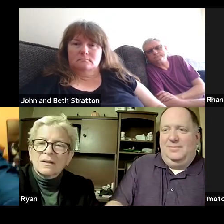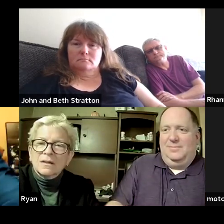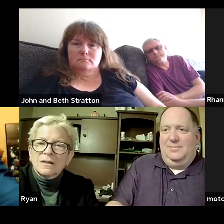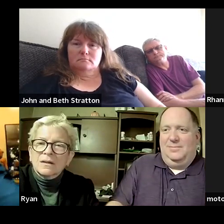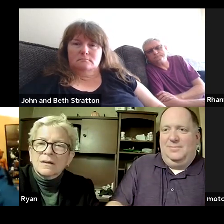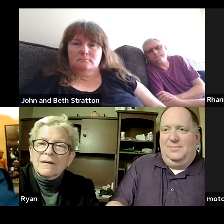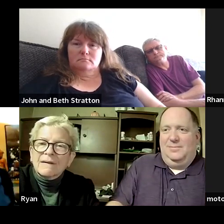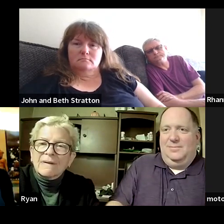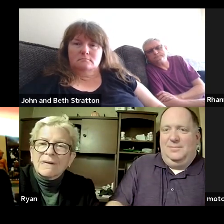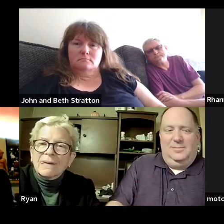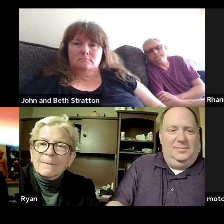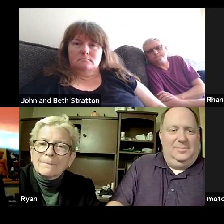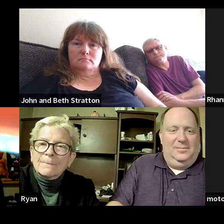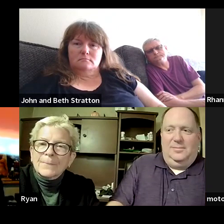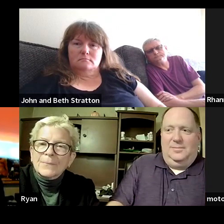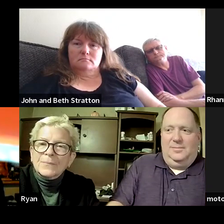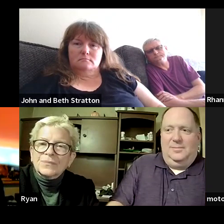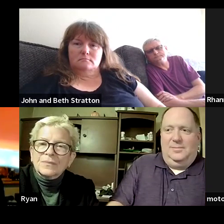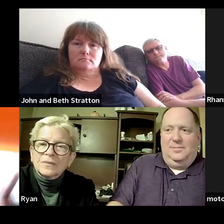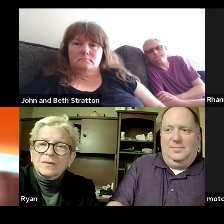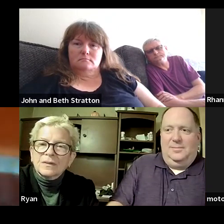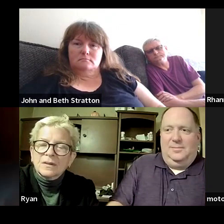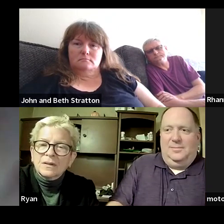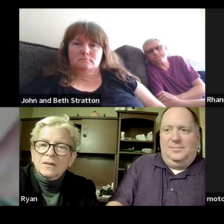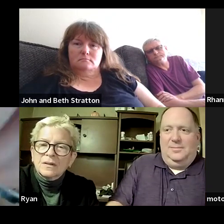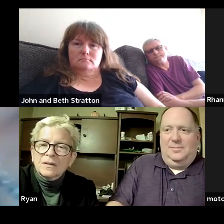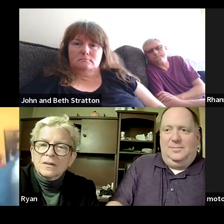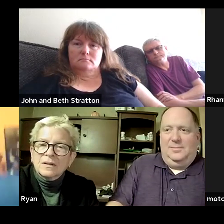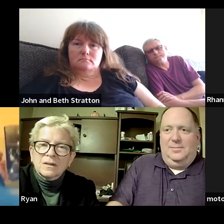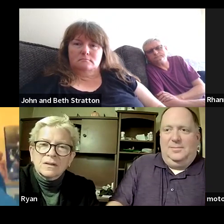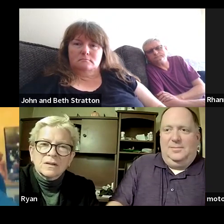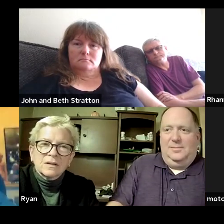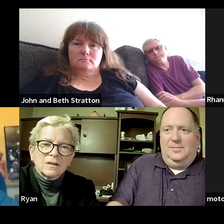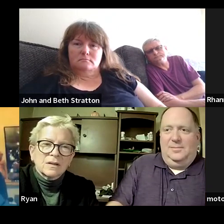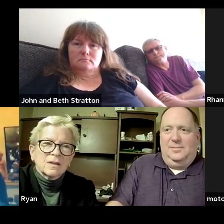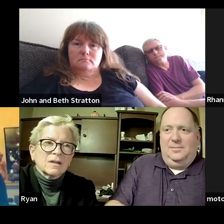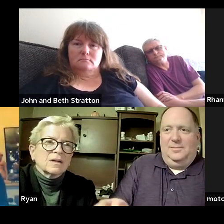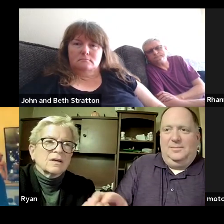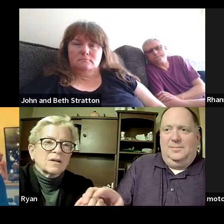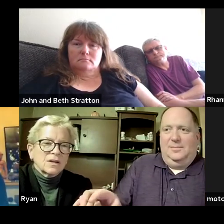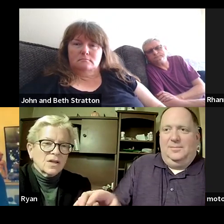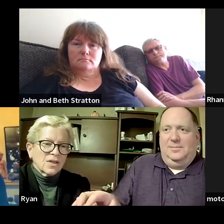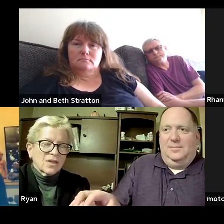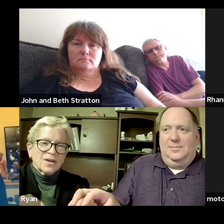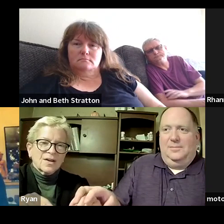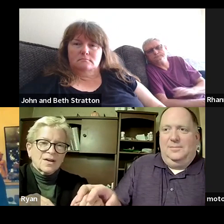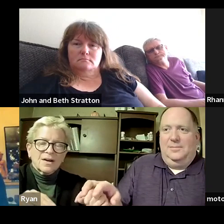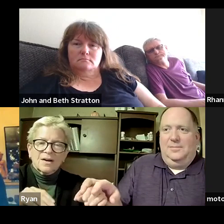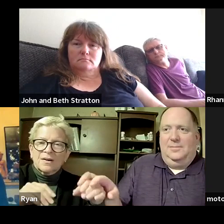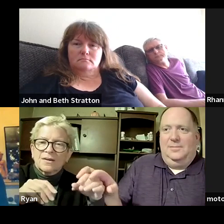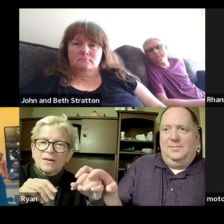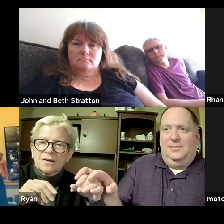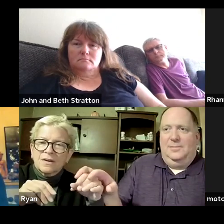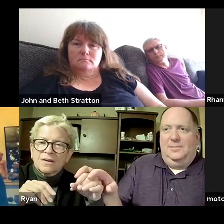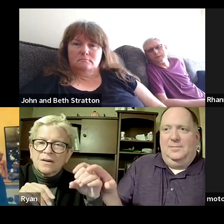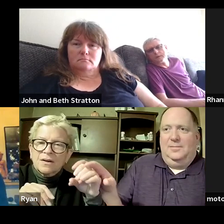right and why do i still have you up here let's just bring you down here yeah all right so i've got you i've got you